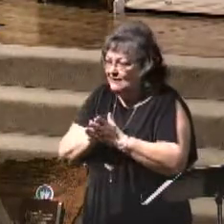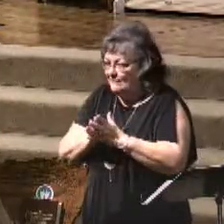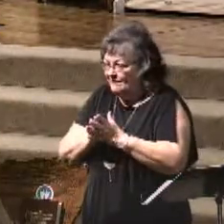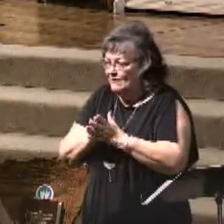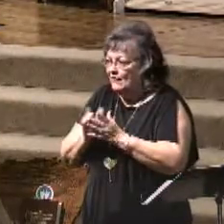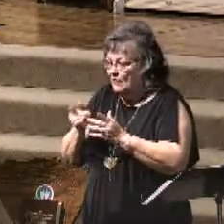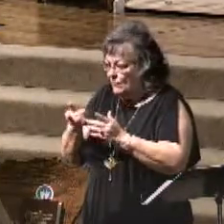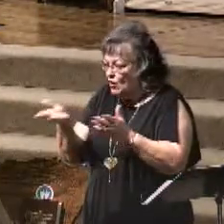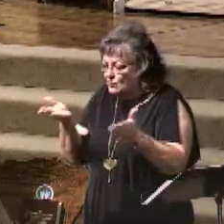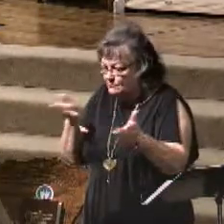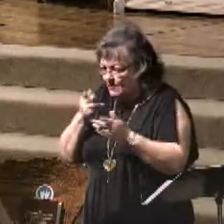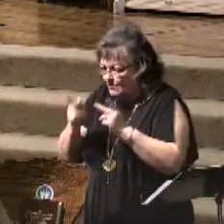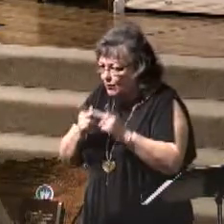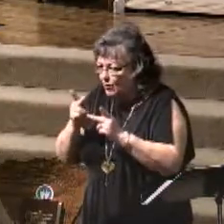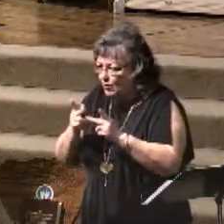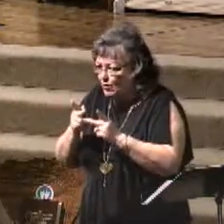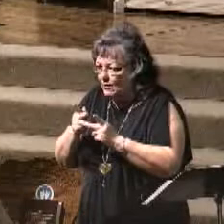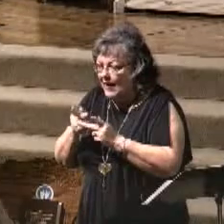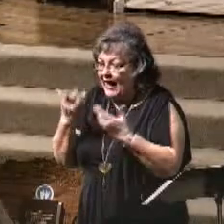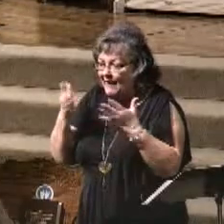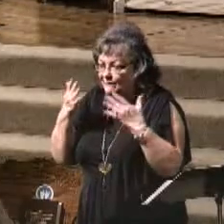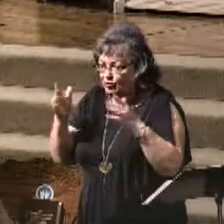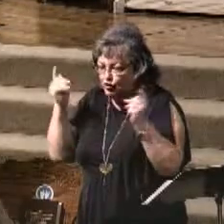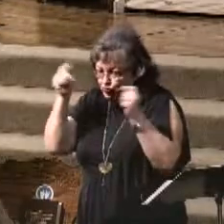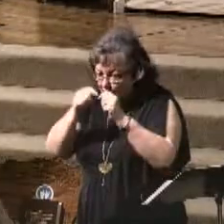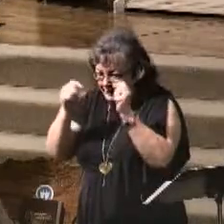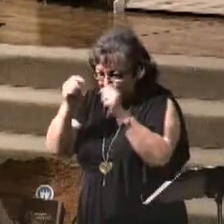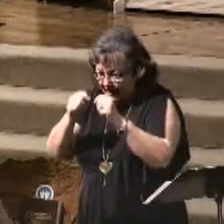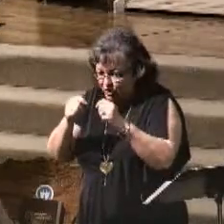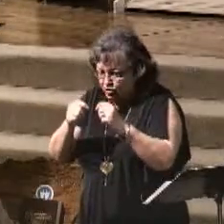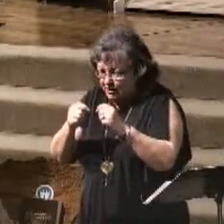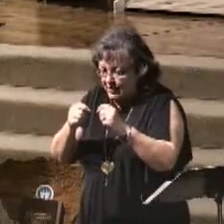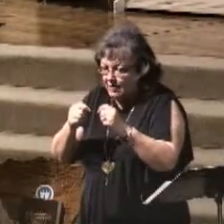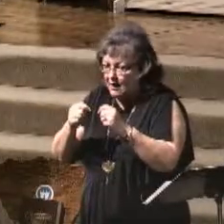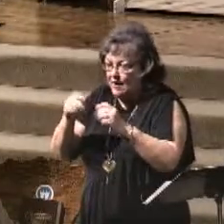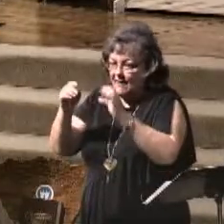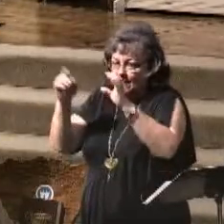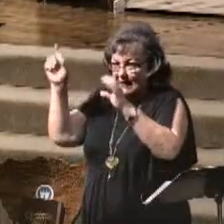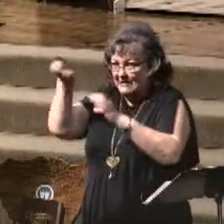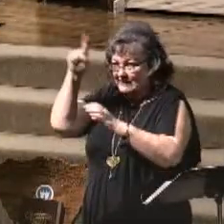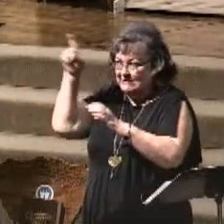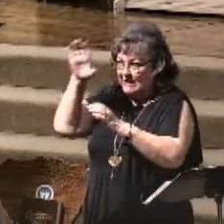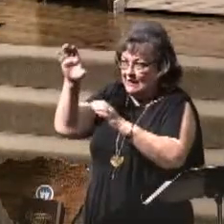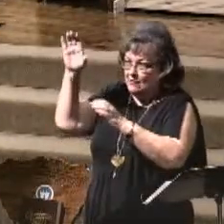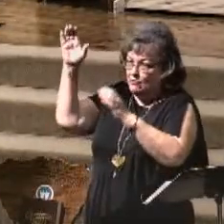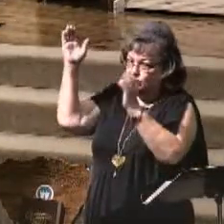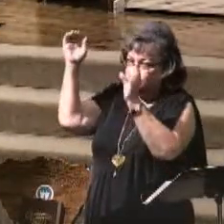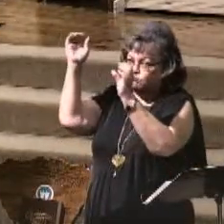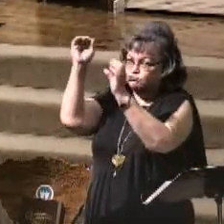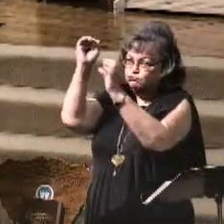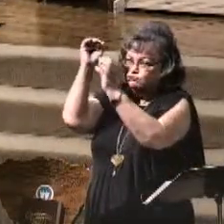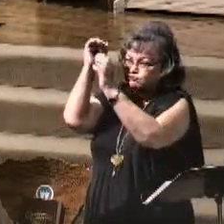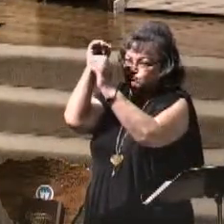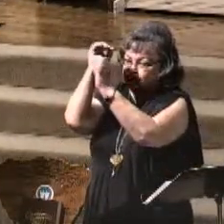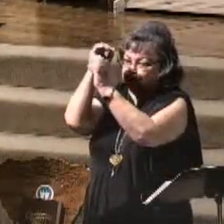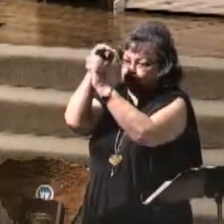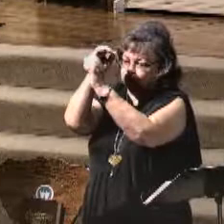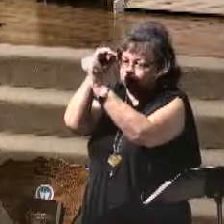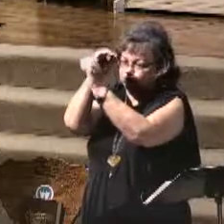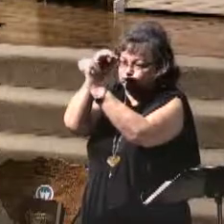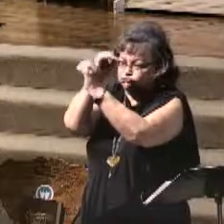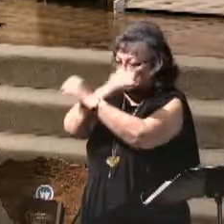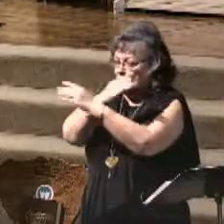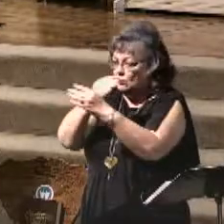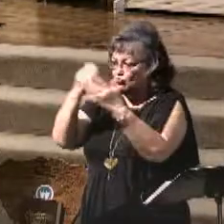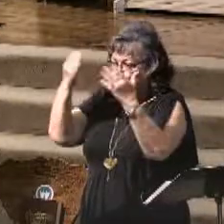29, immediately after the tribulation of those days shall the sun be black and darkened, and the moon shall not give her light, and the stars shall fall